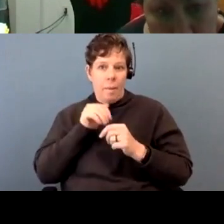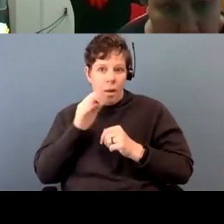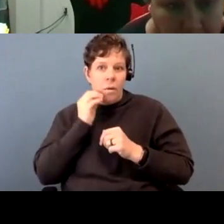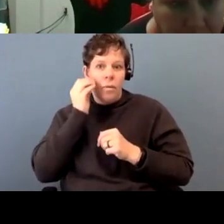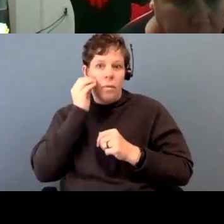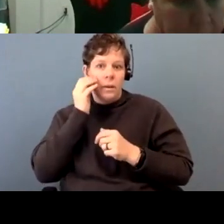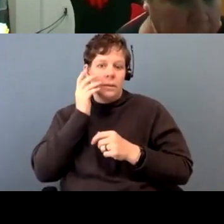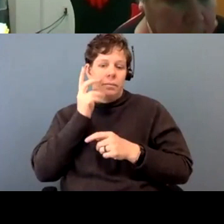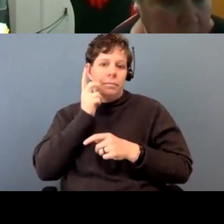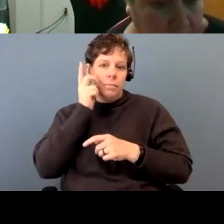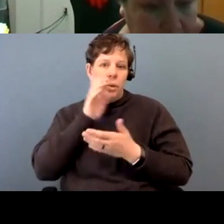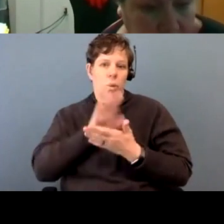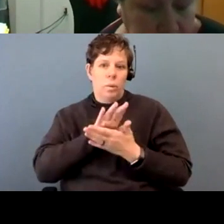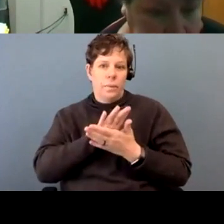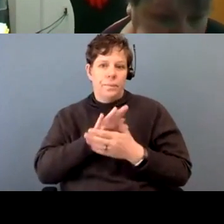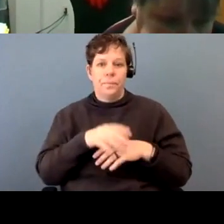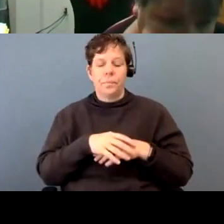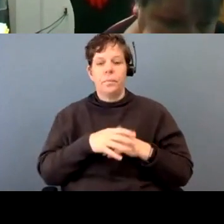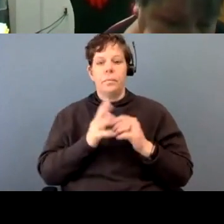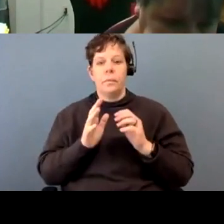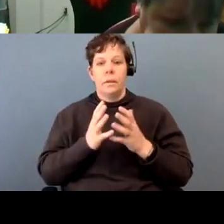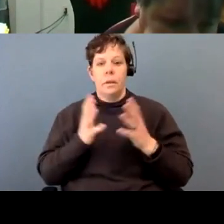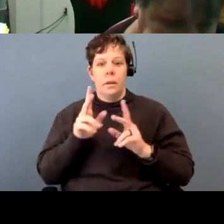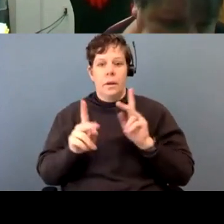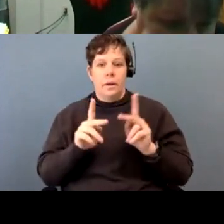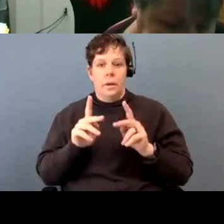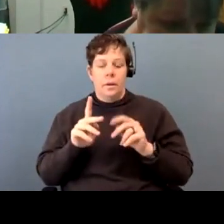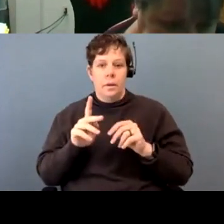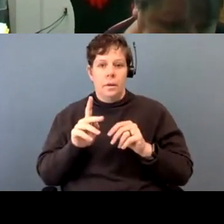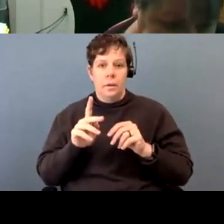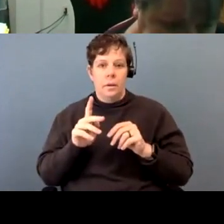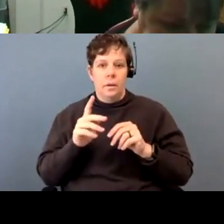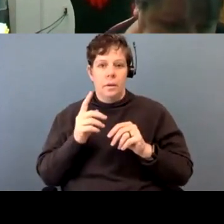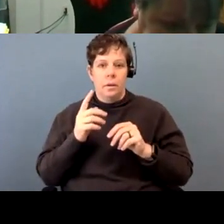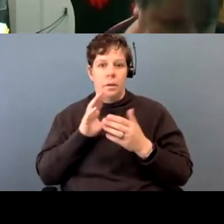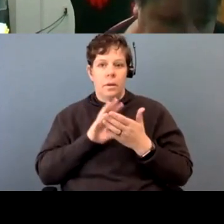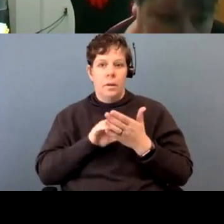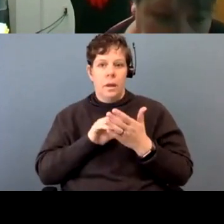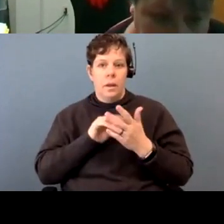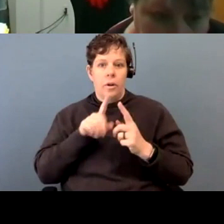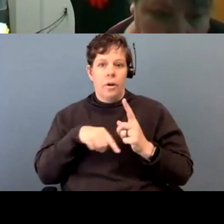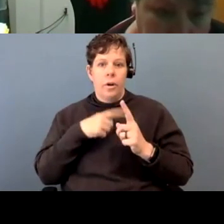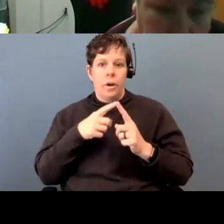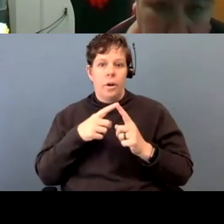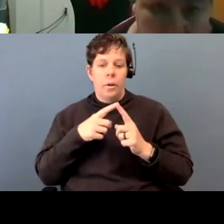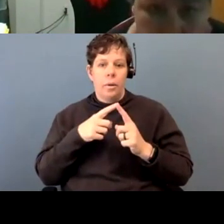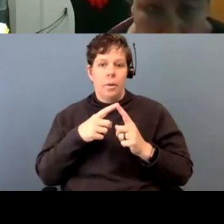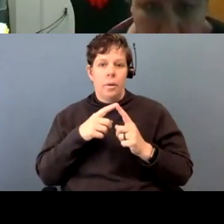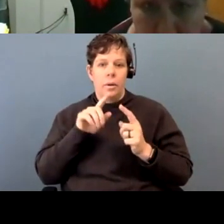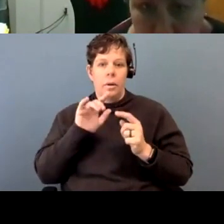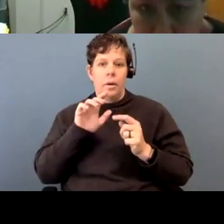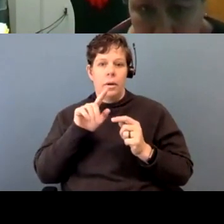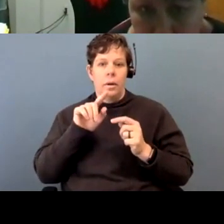a lot of them say that, you I learned about residential school from a textbook and the effects from